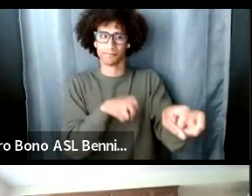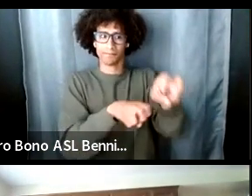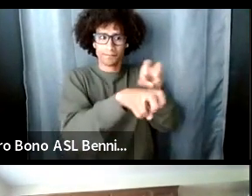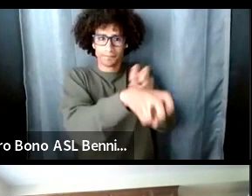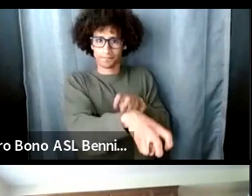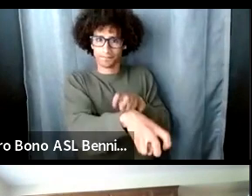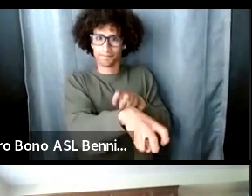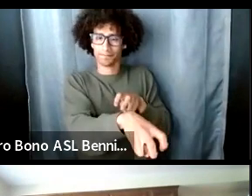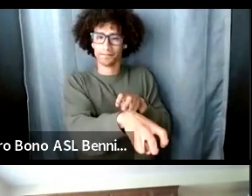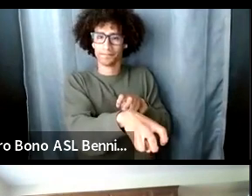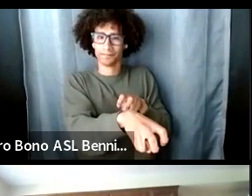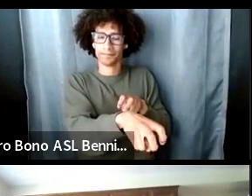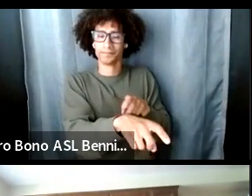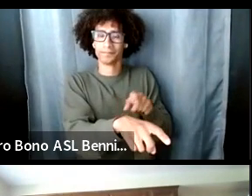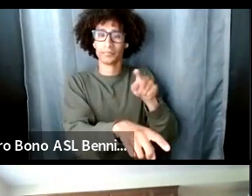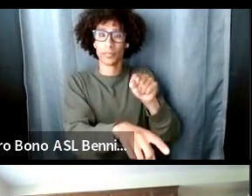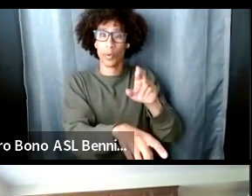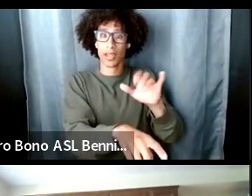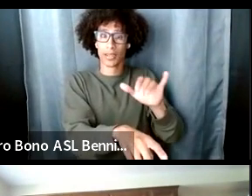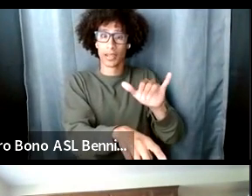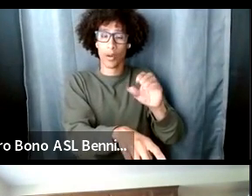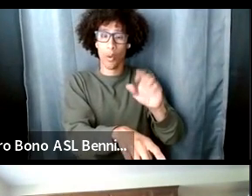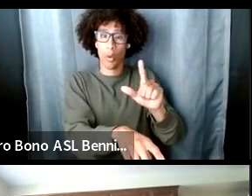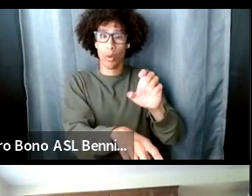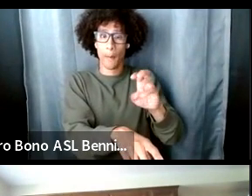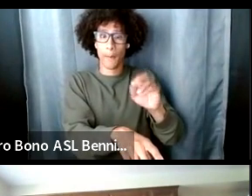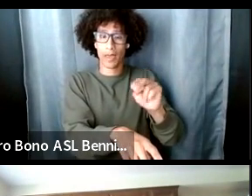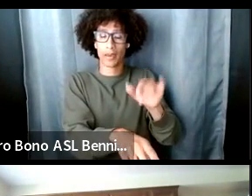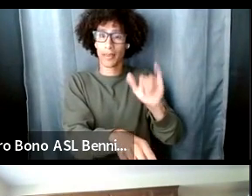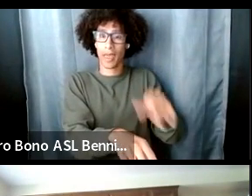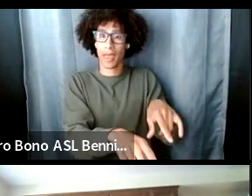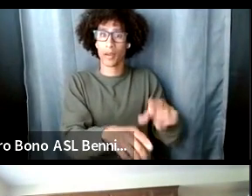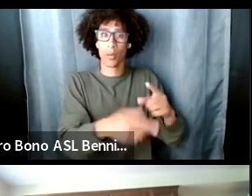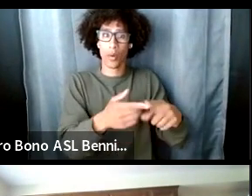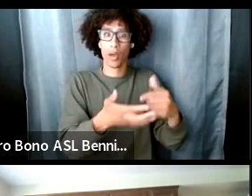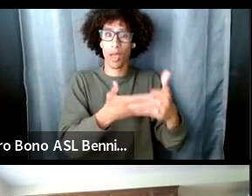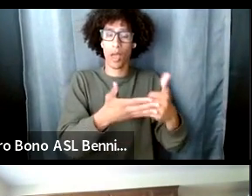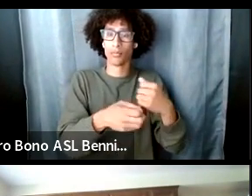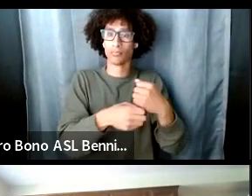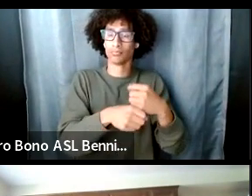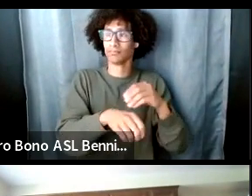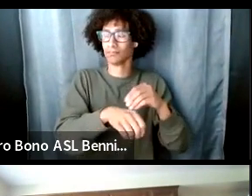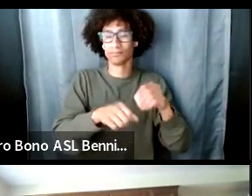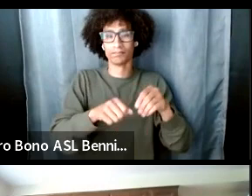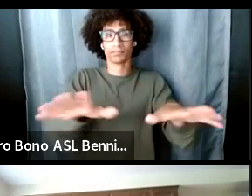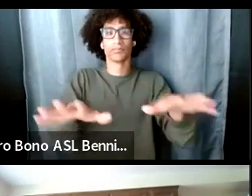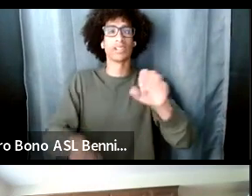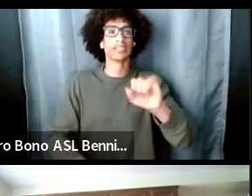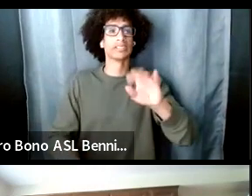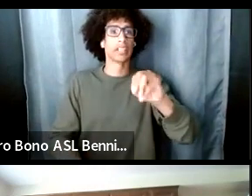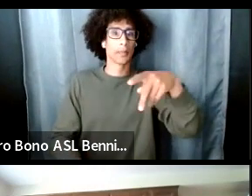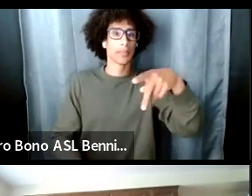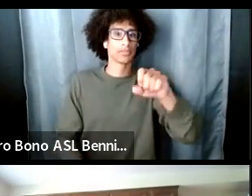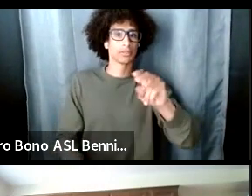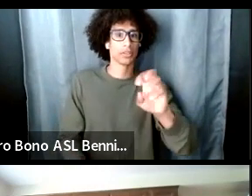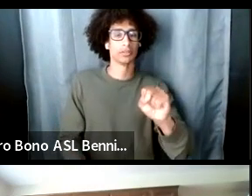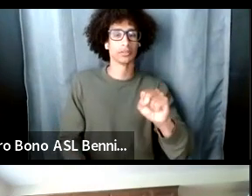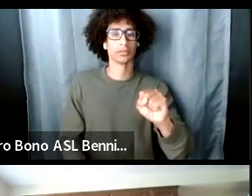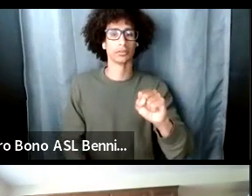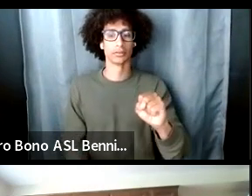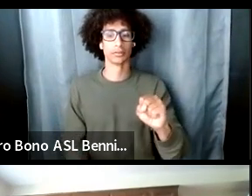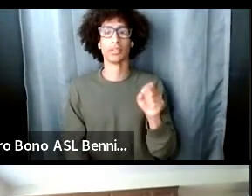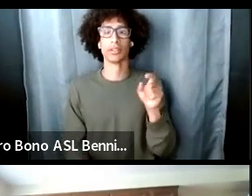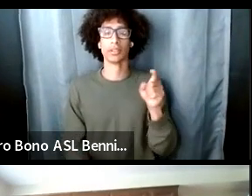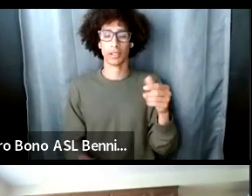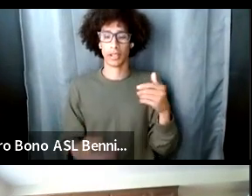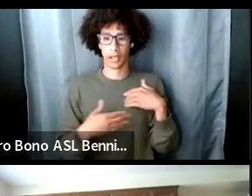is the what gave way to the simpsons tracy ullman had her own show um where she took on so many different